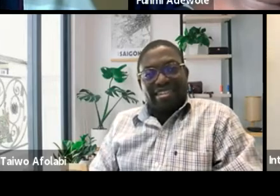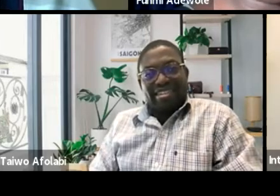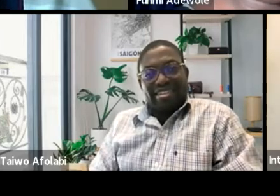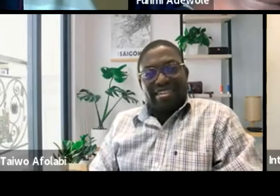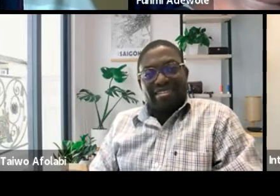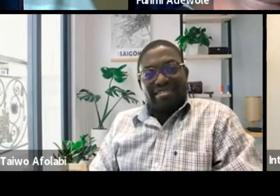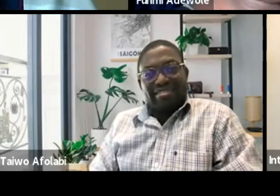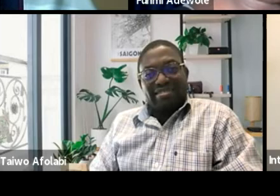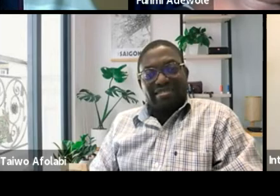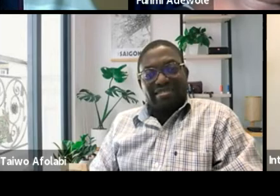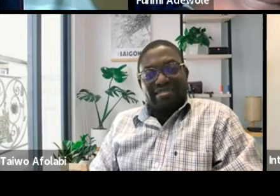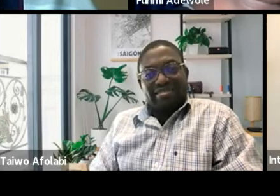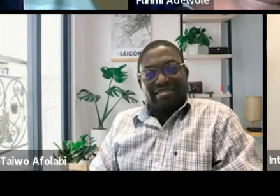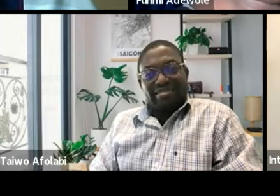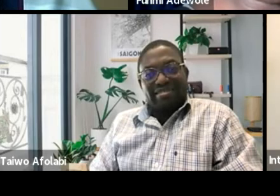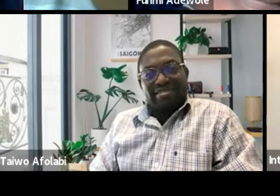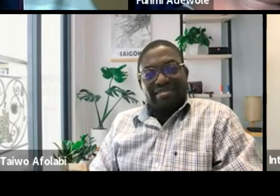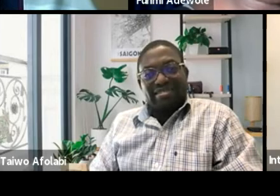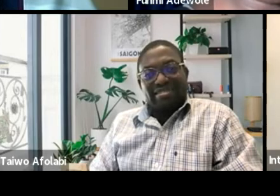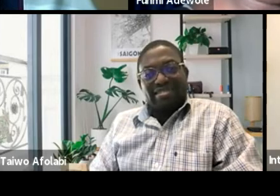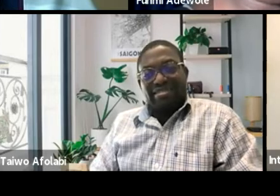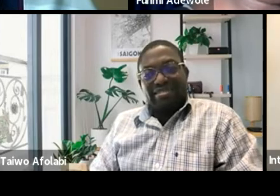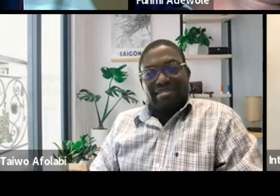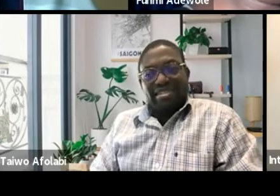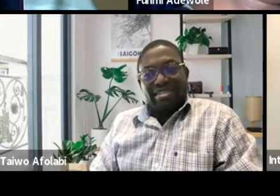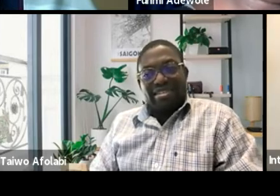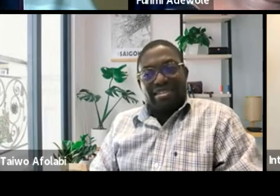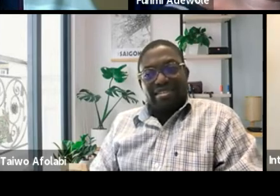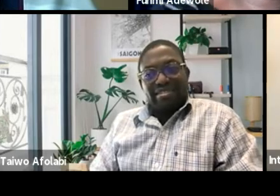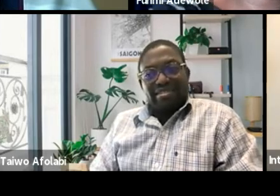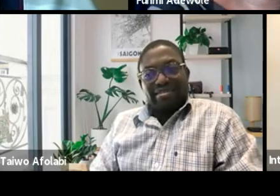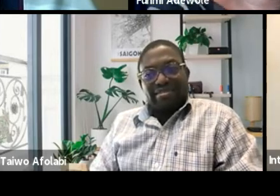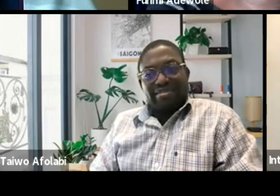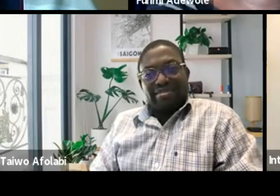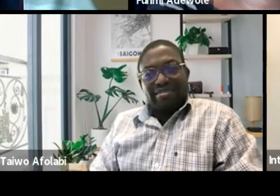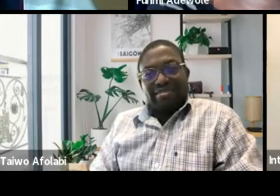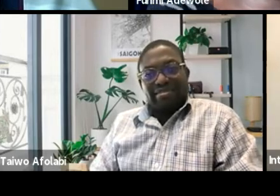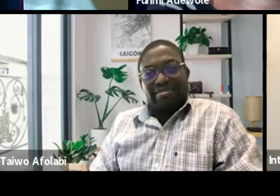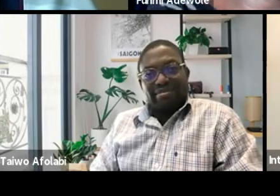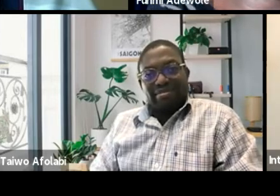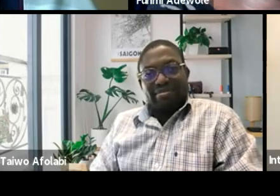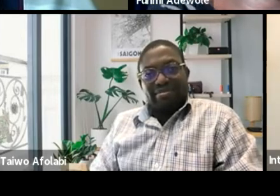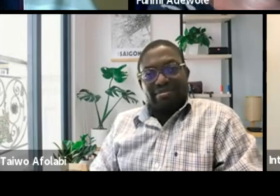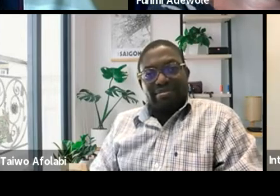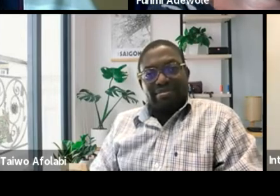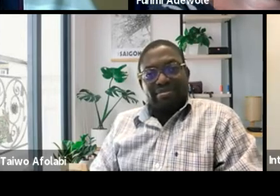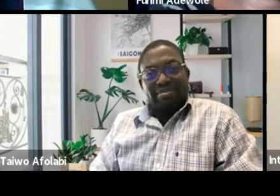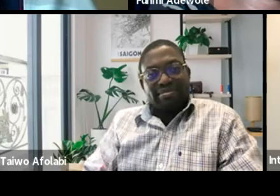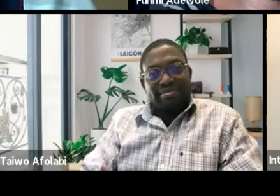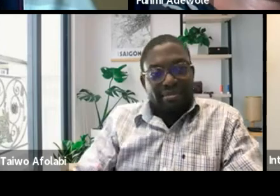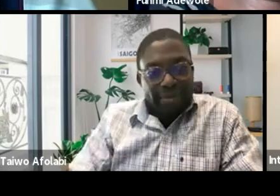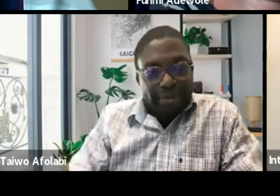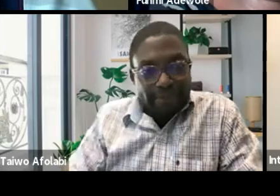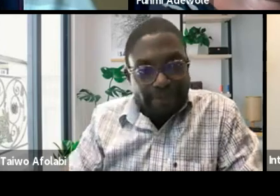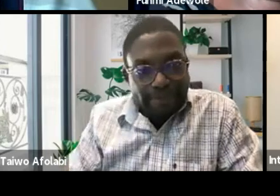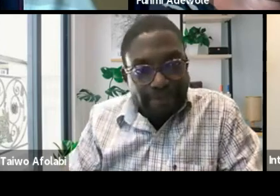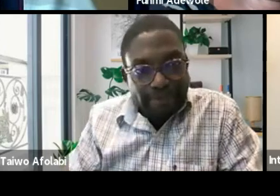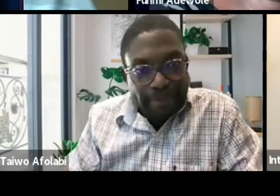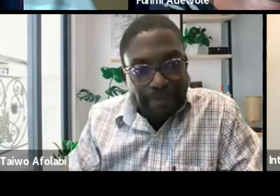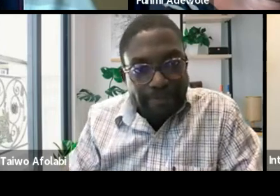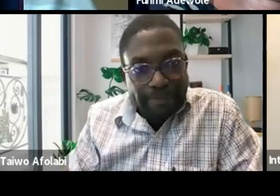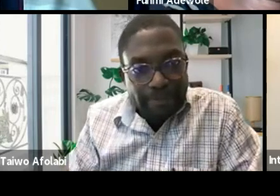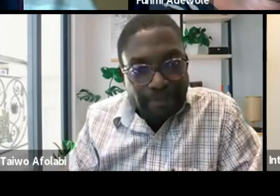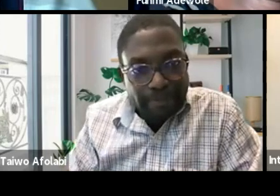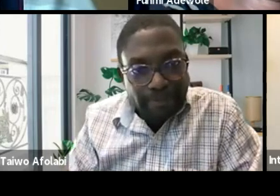we spoke earlier about what are the art forms we create, what they can do. So, yes, I'm here to hope